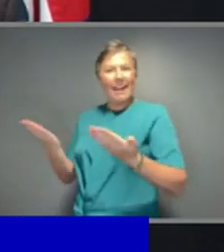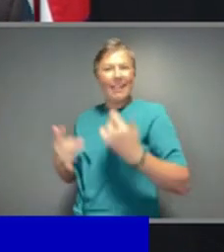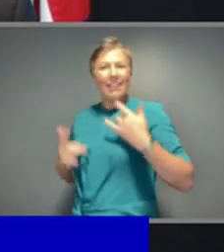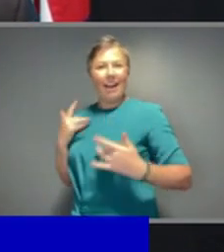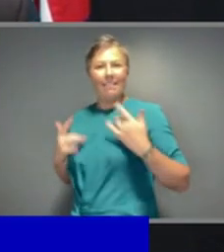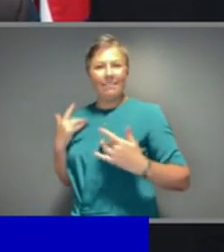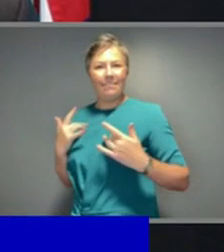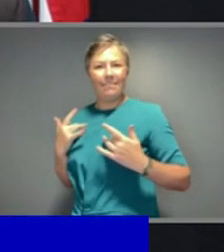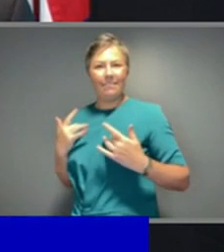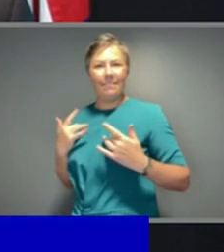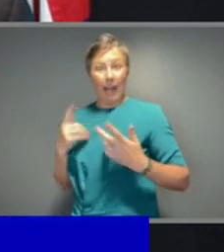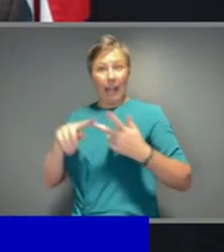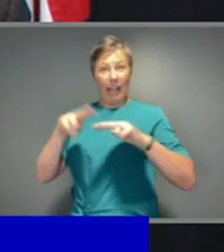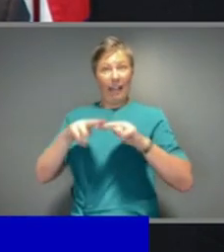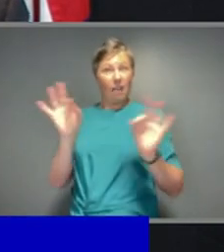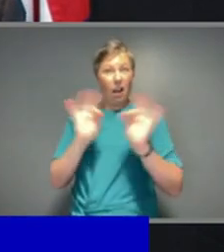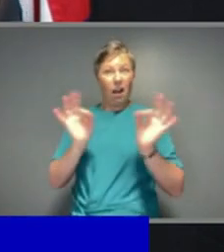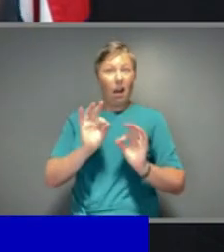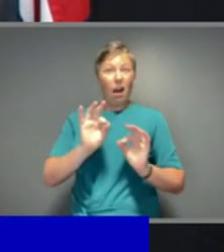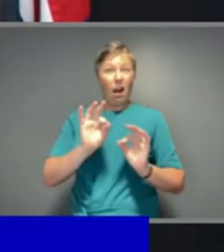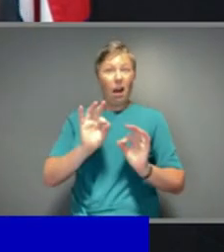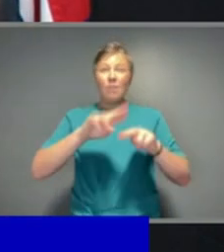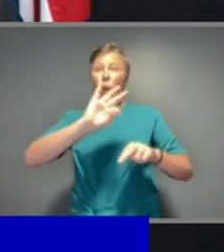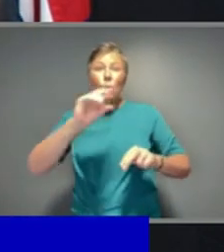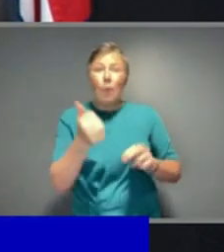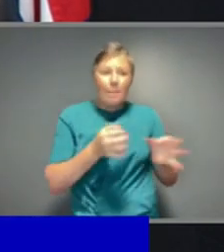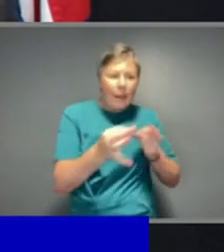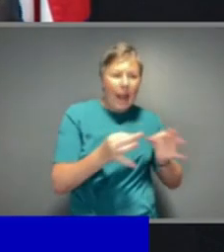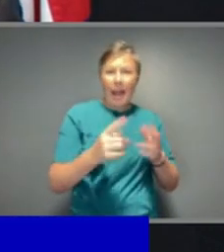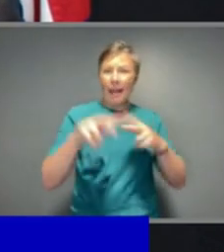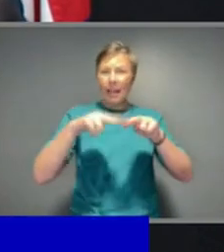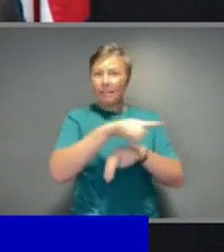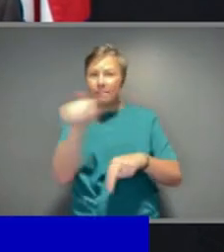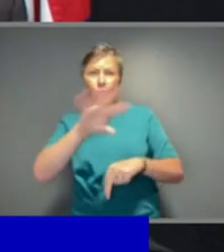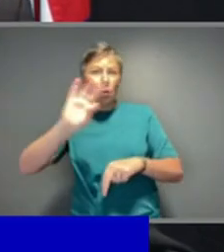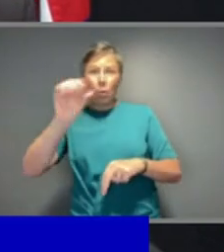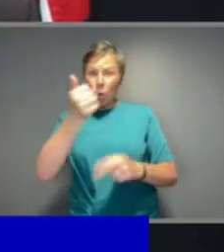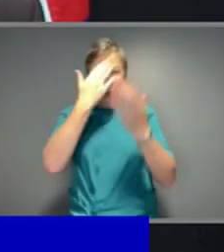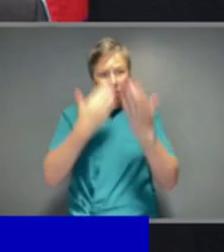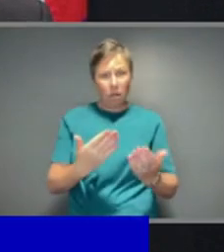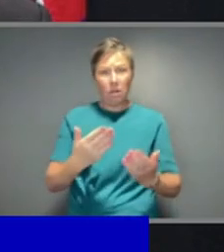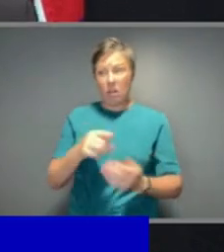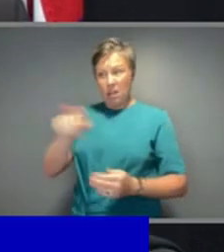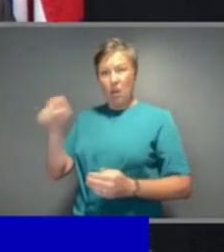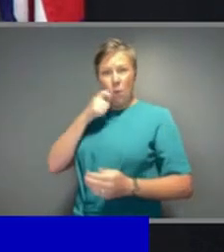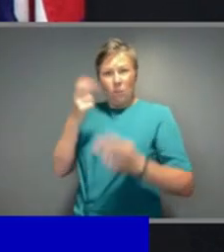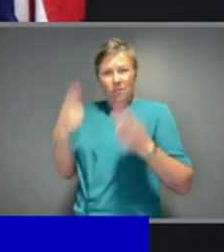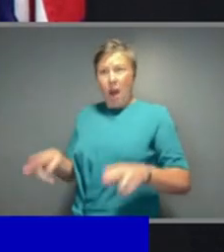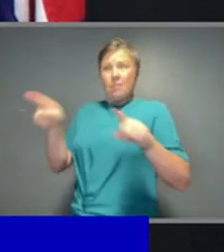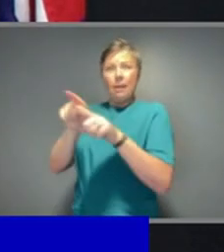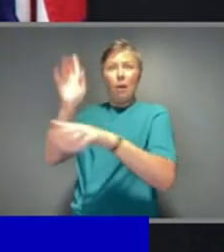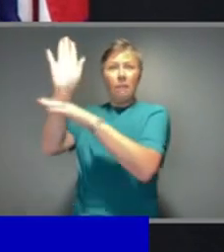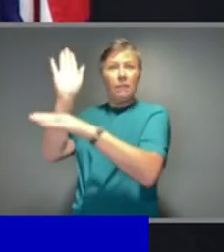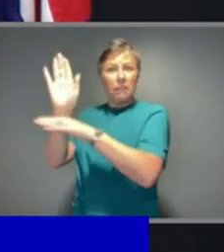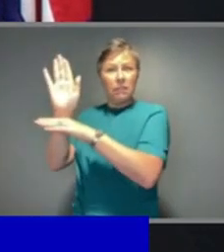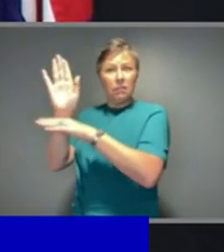of fatality, of serious disease experienced by advanced countries of the world, just like Australia's,